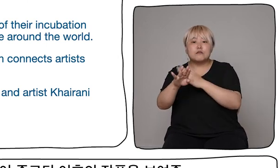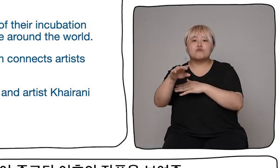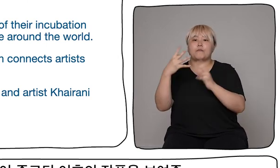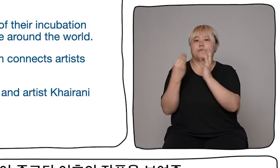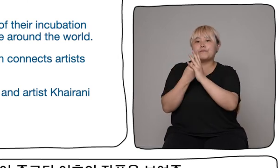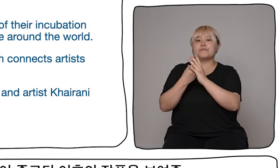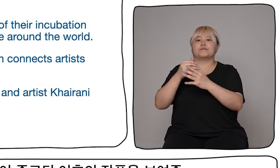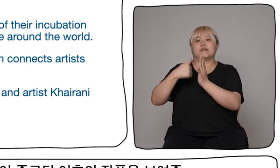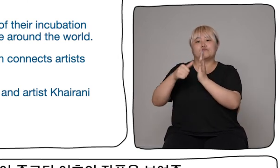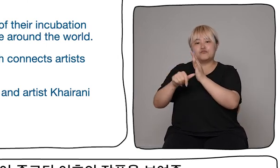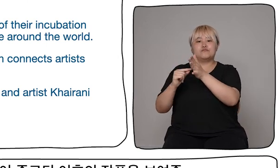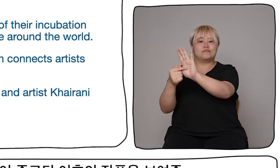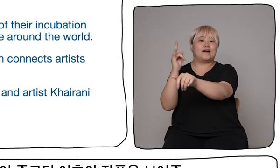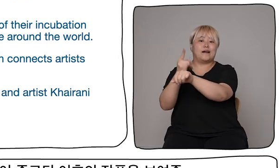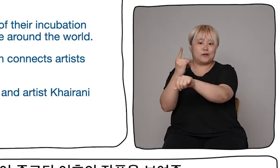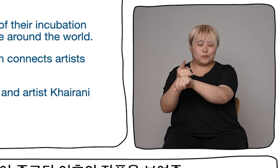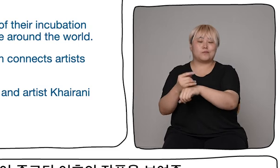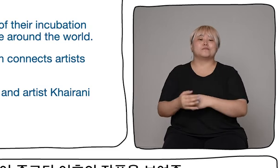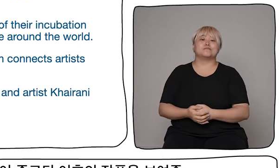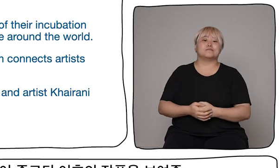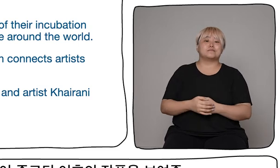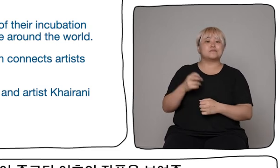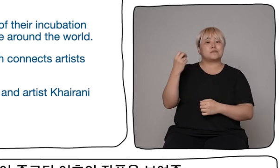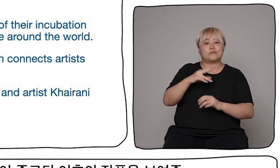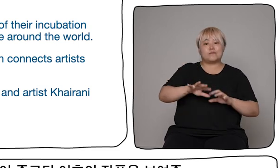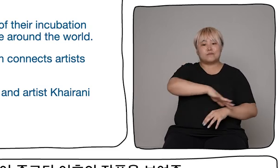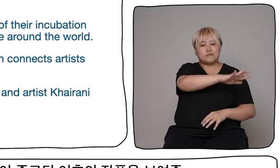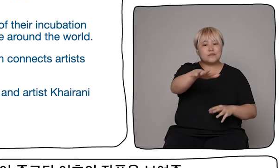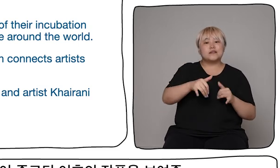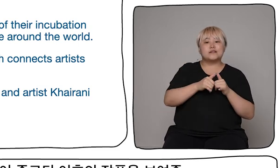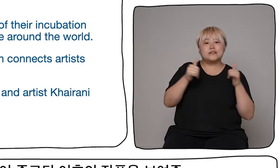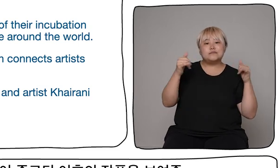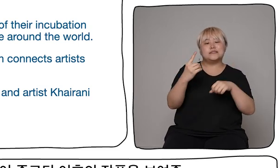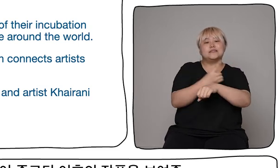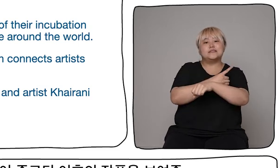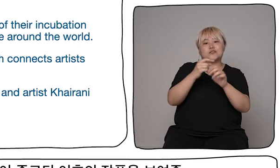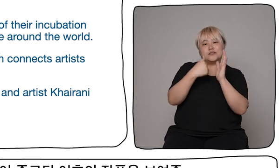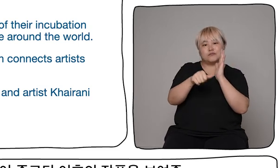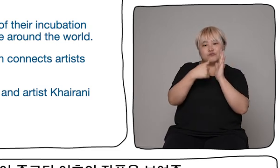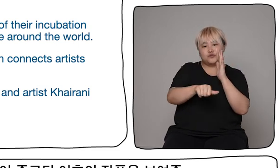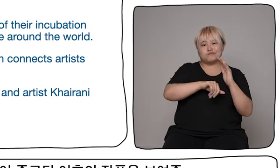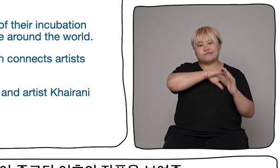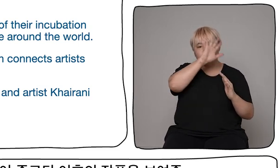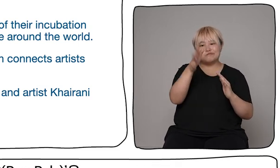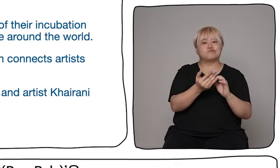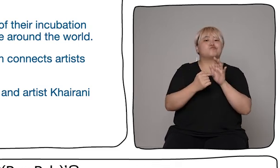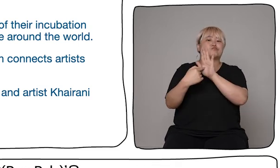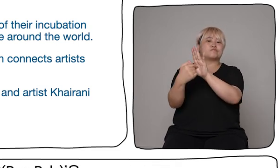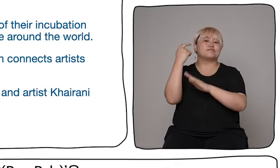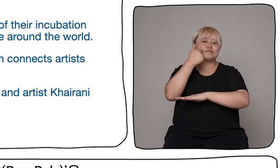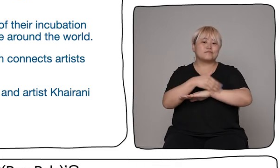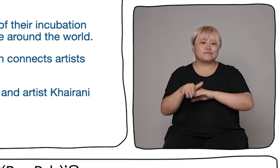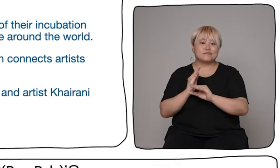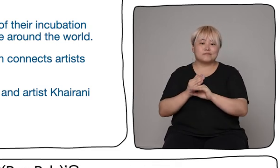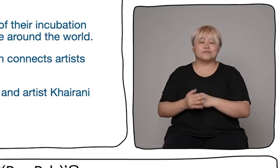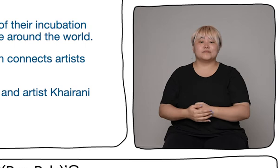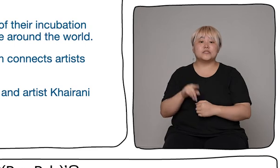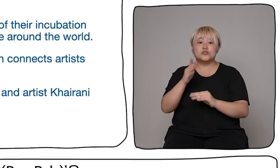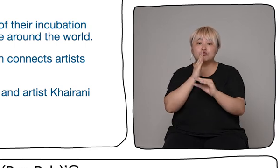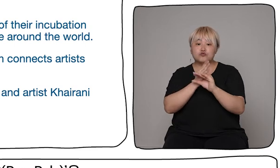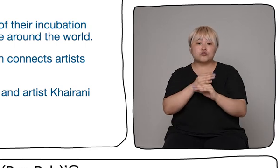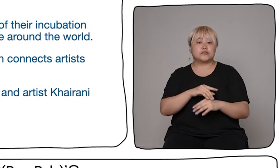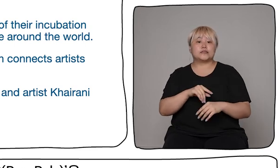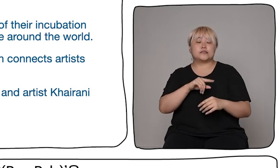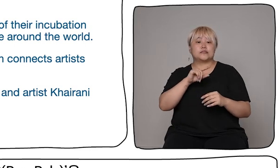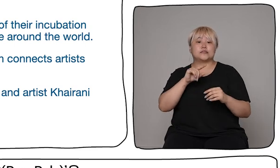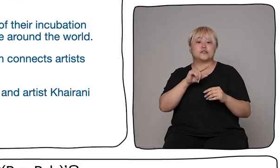Programme, as well as a series of digital artworks from people all over the world. This includes our new commission